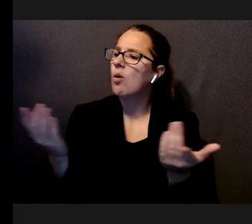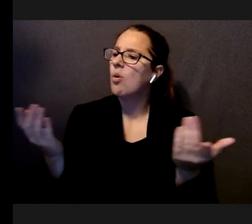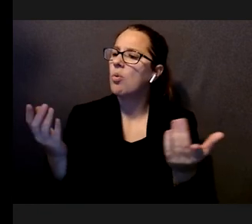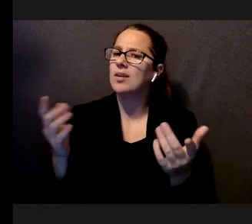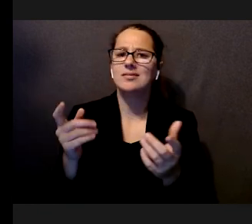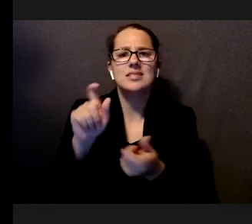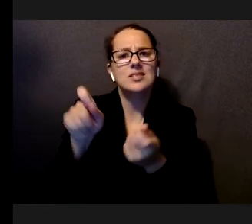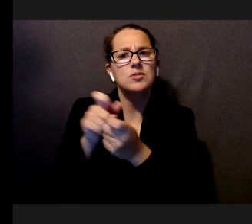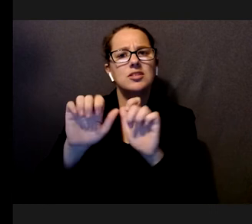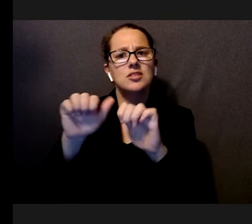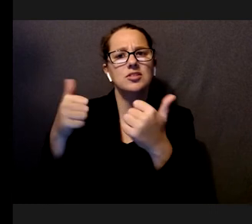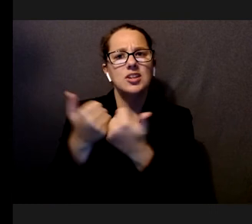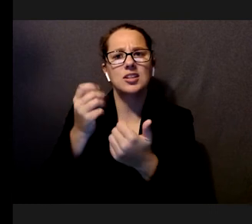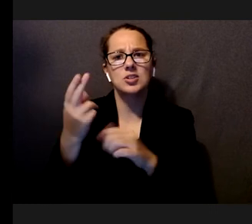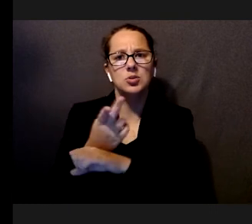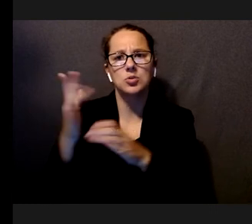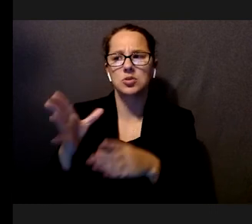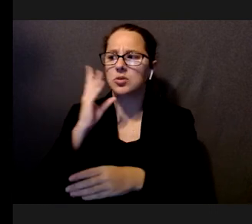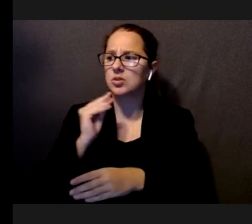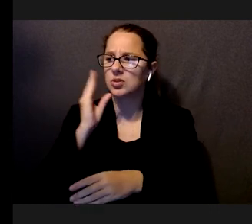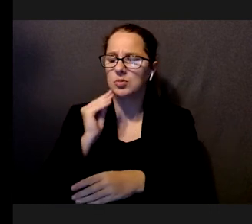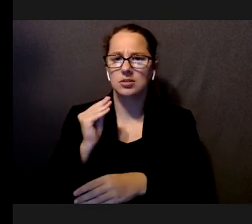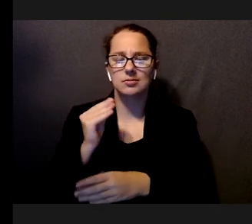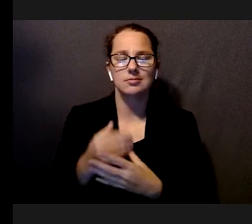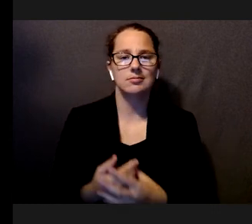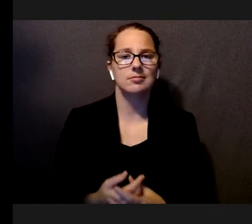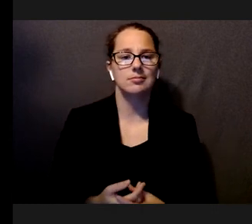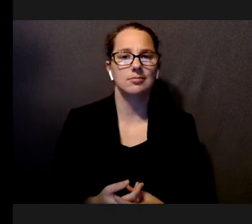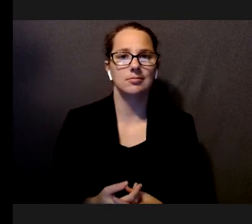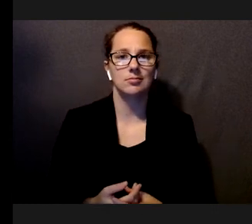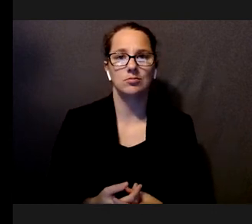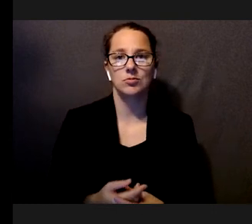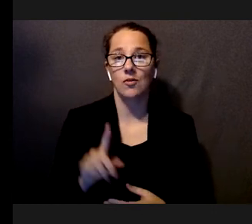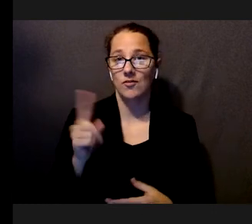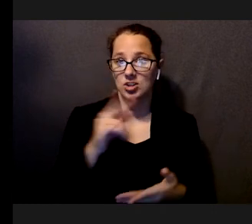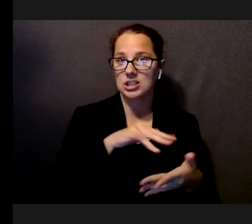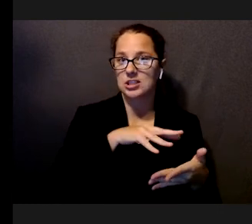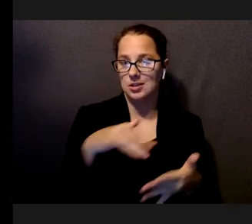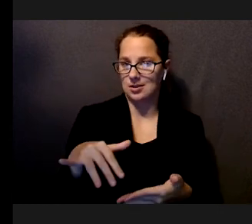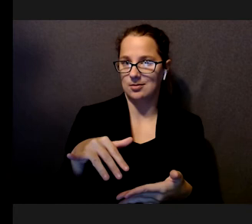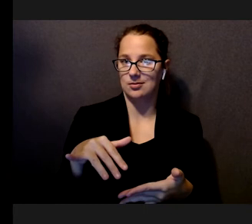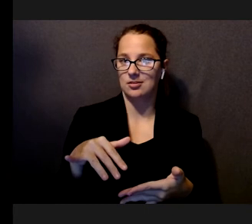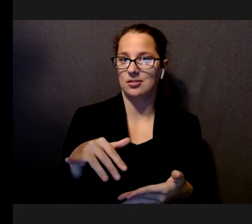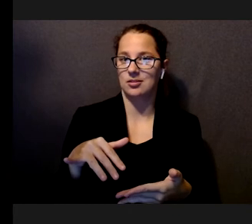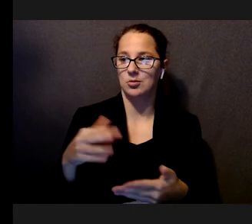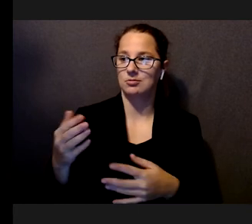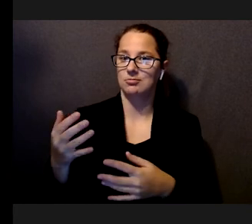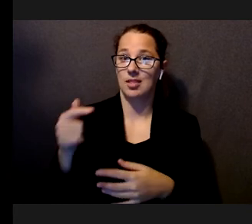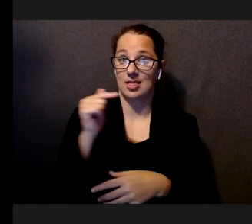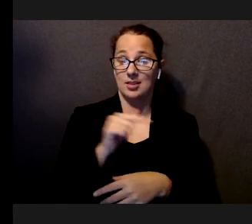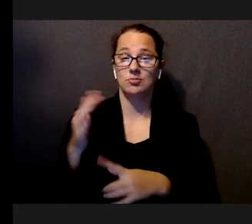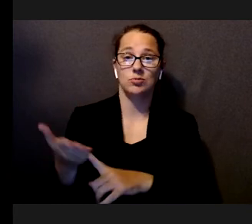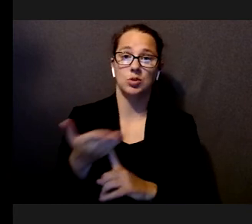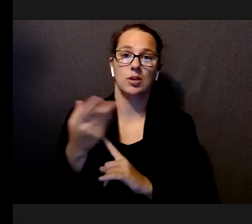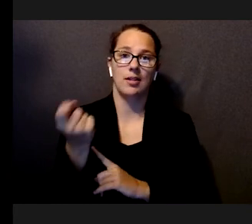experiences in context. So, we start out with a study, and for this study, we recruited